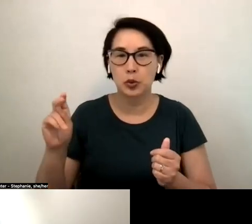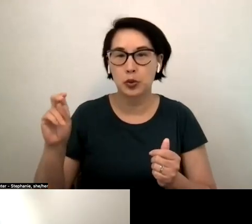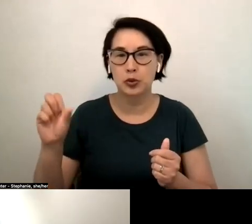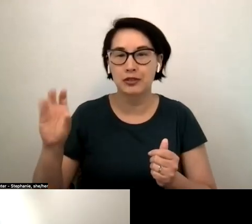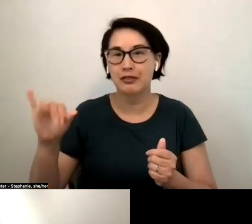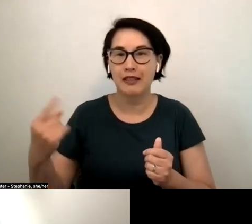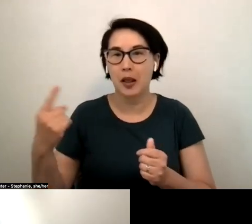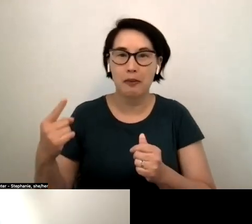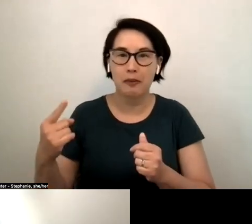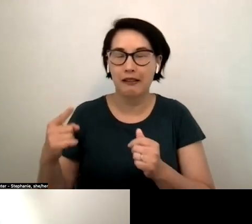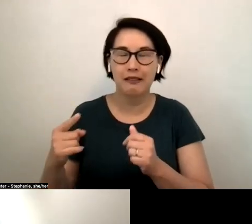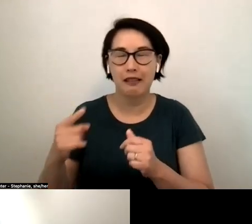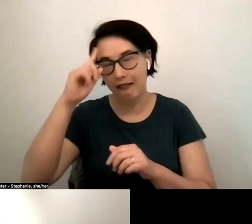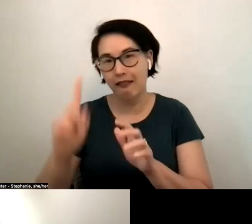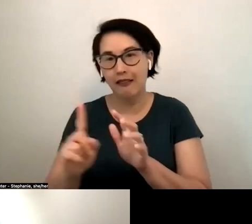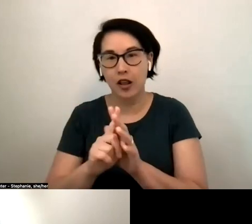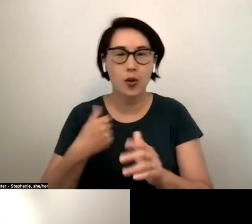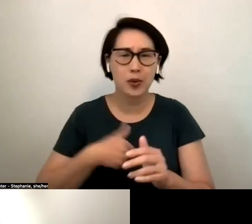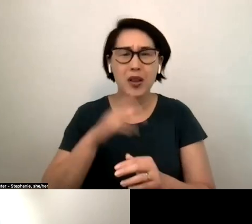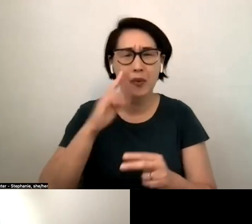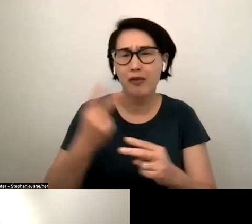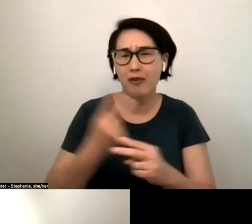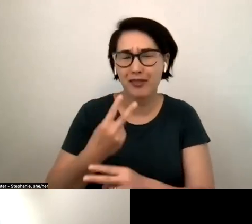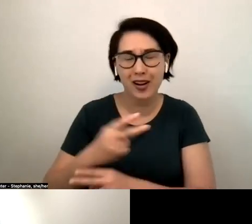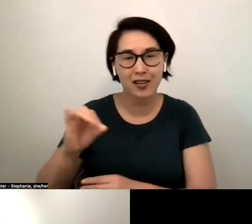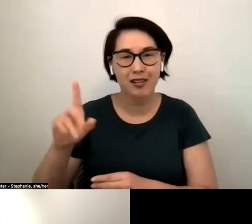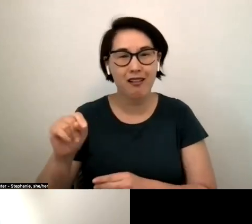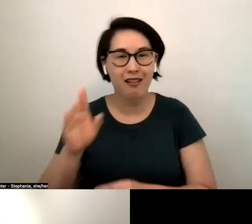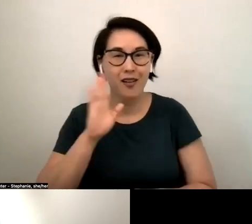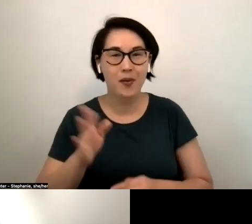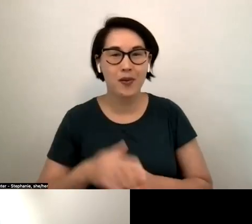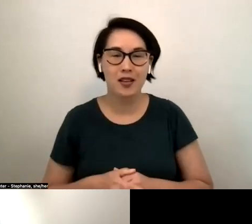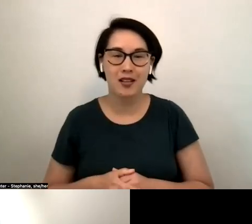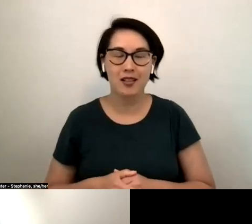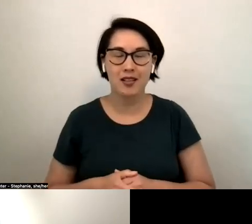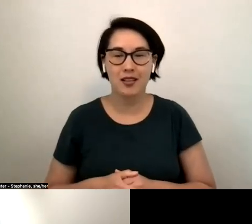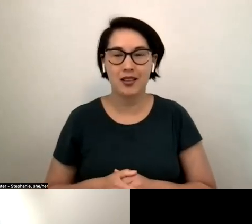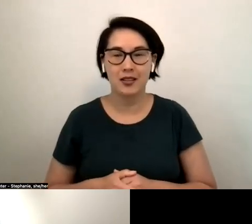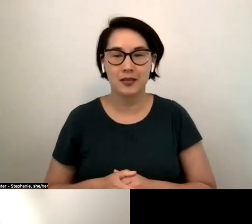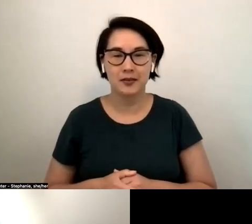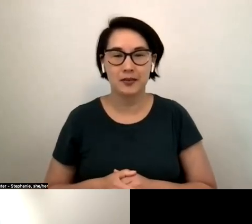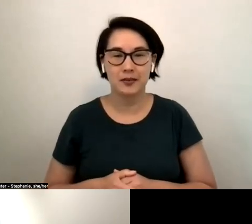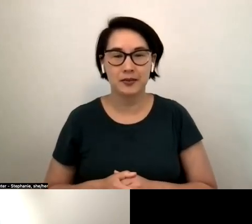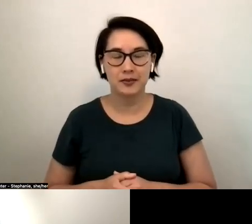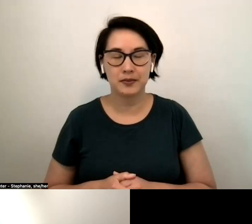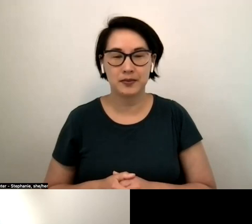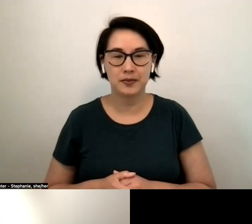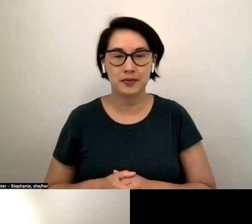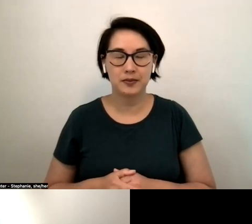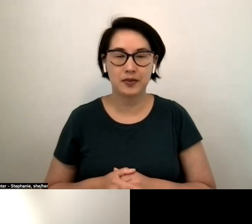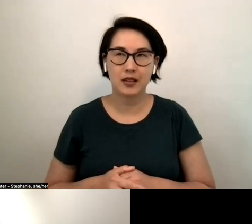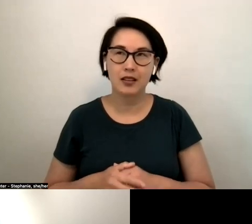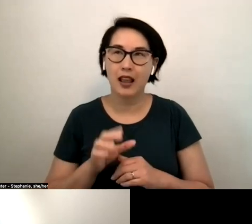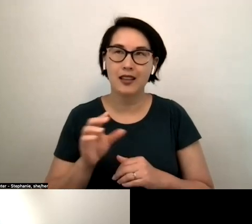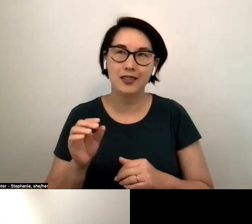we'll figure our way out of it or something um i mean i guess that's why there's so much yeah just healing as we